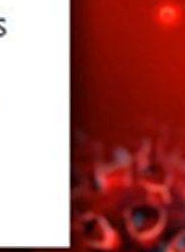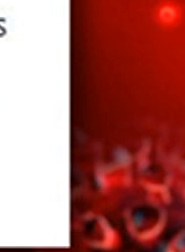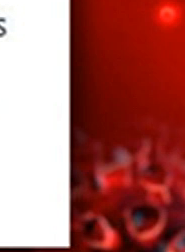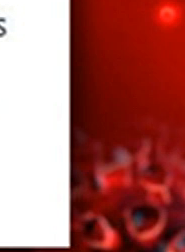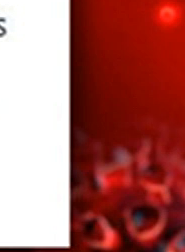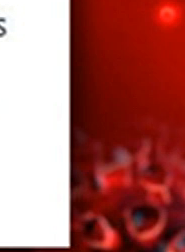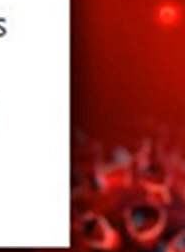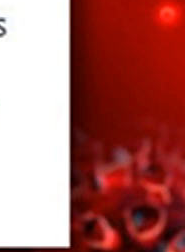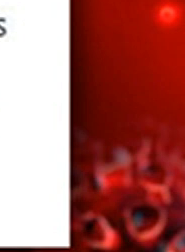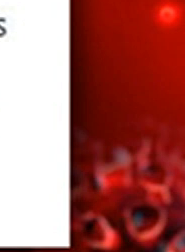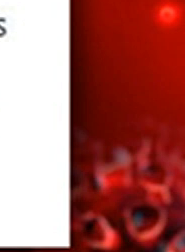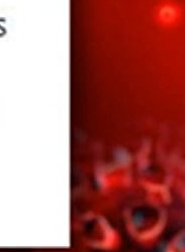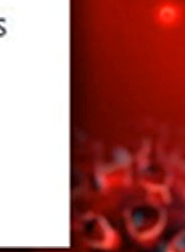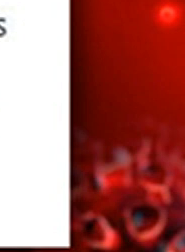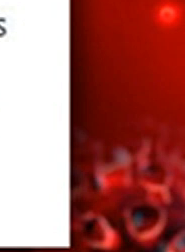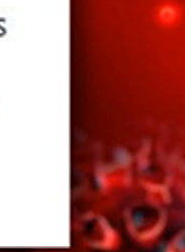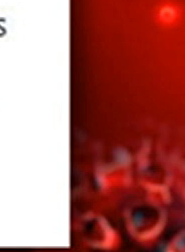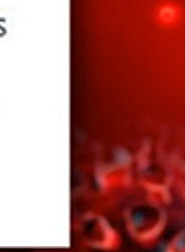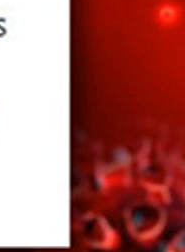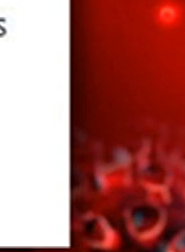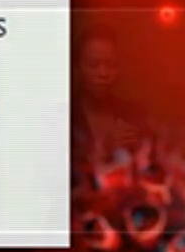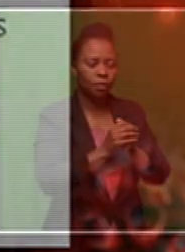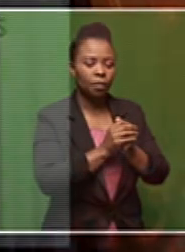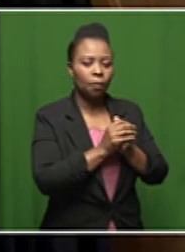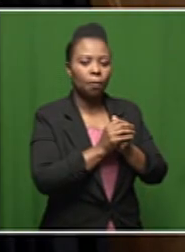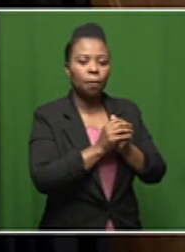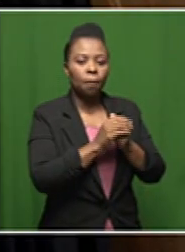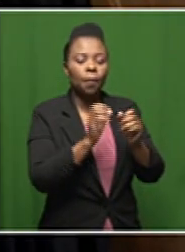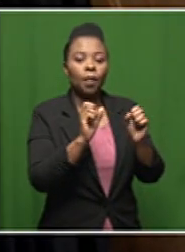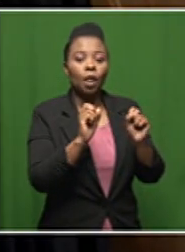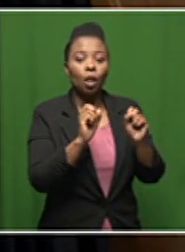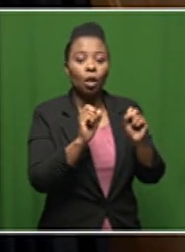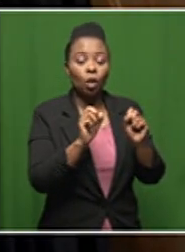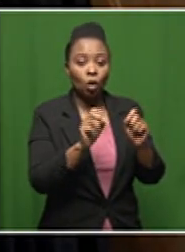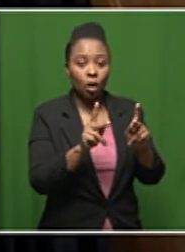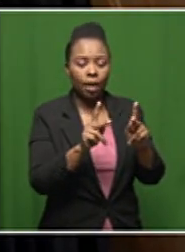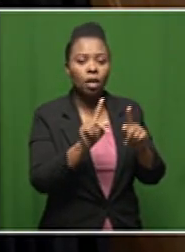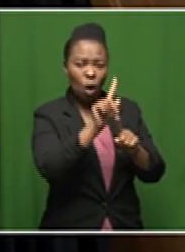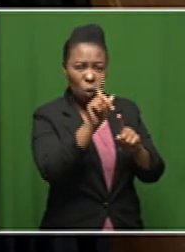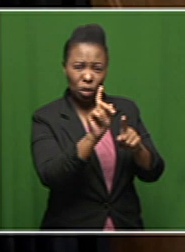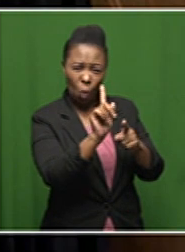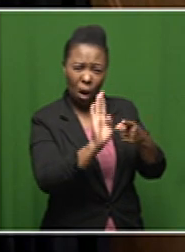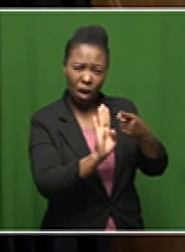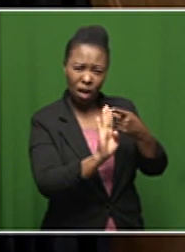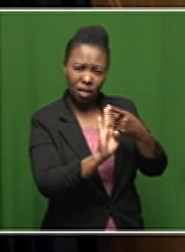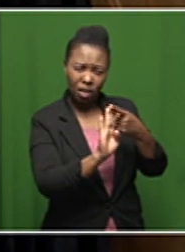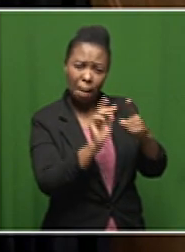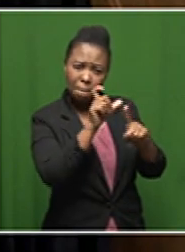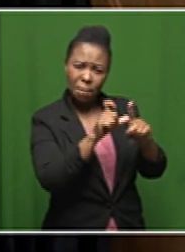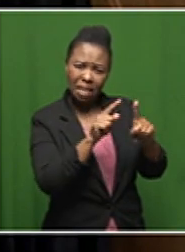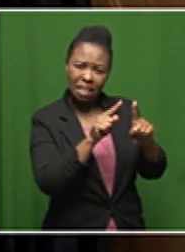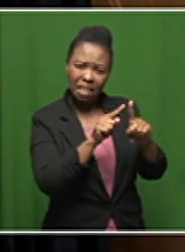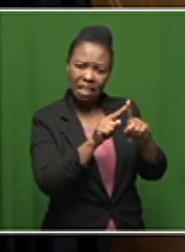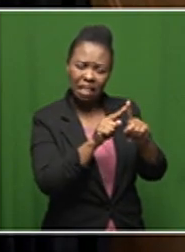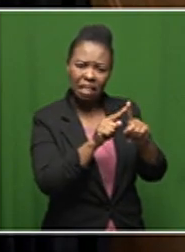okay so i have a problem first problem i have with this question number one uh the person should never actually